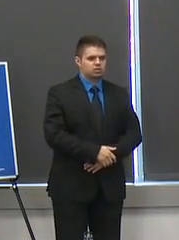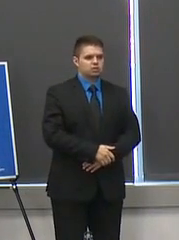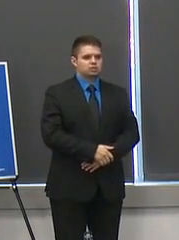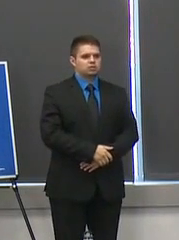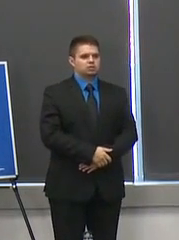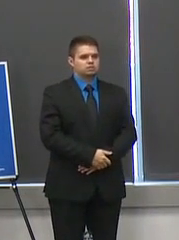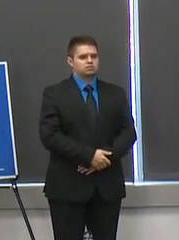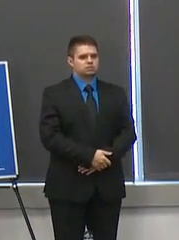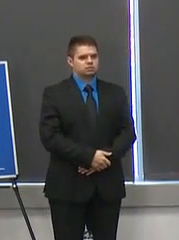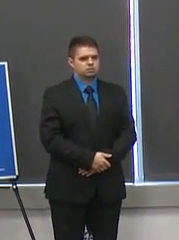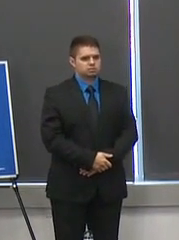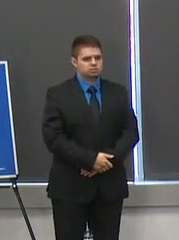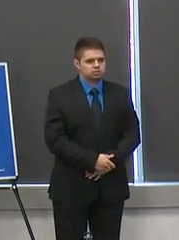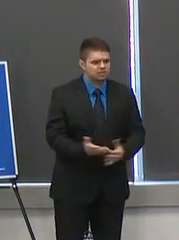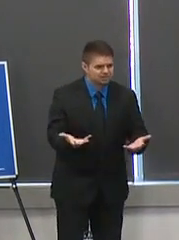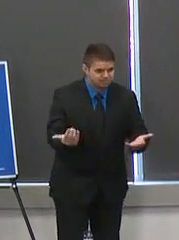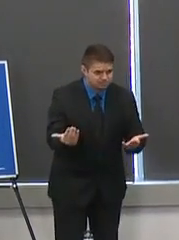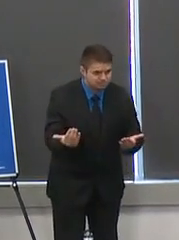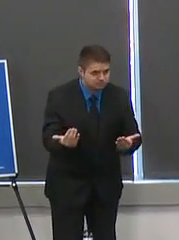morgan are you there